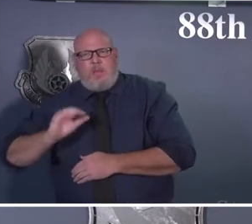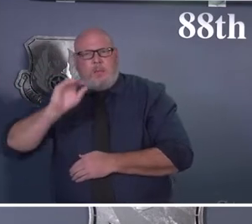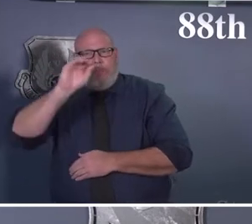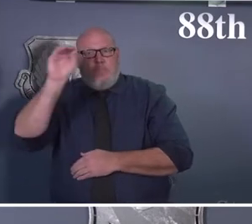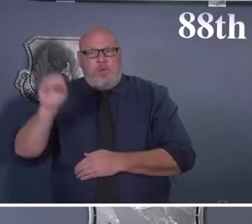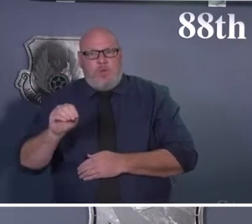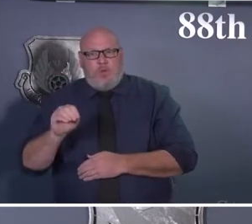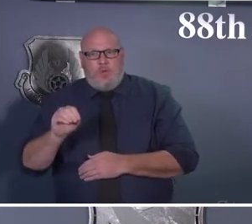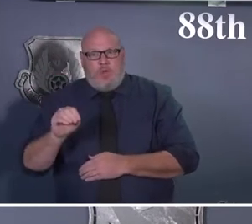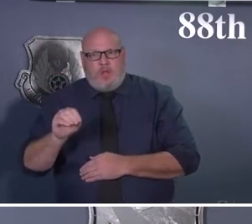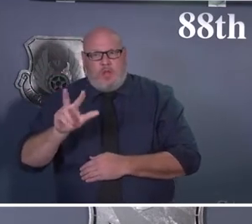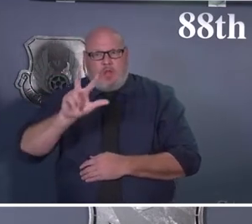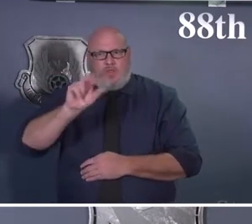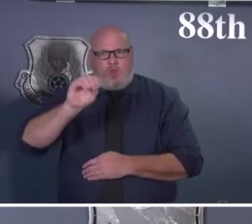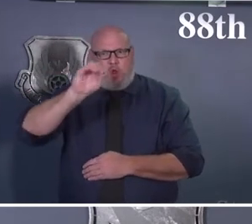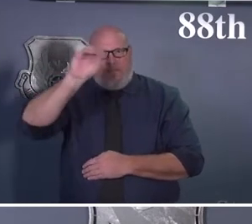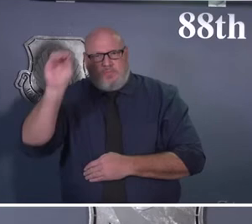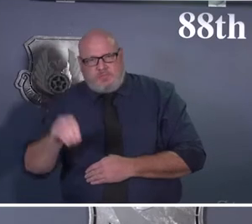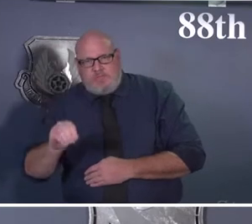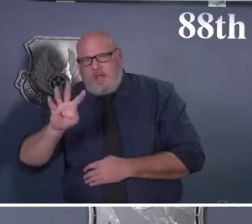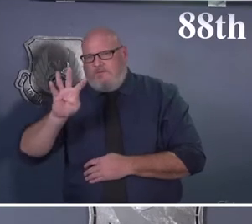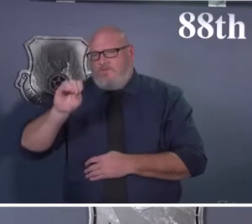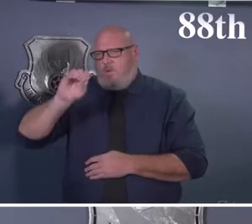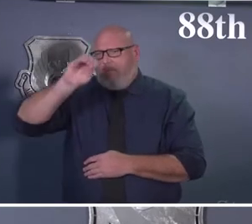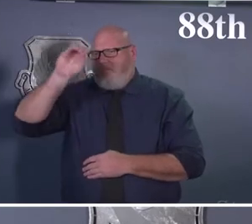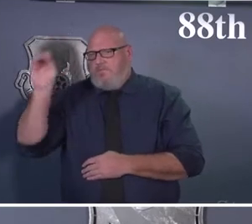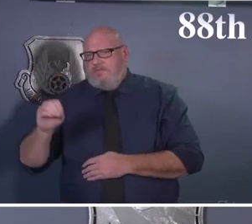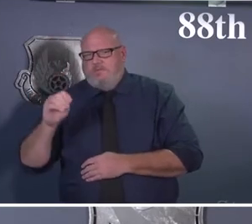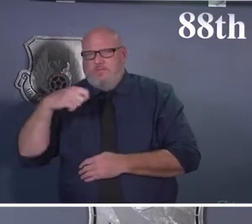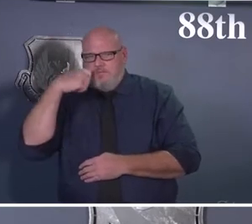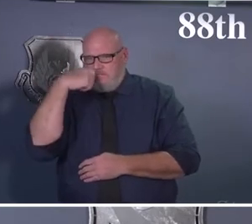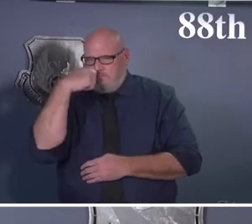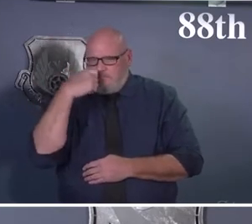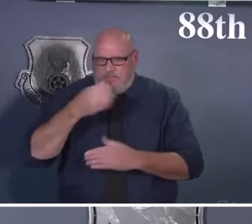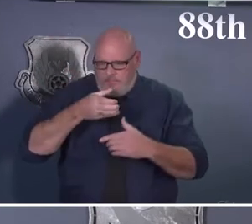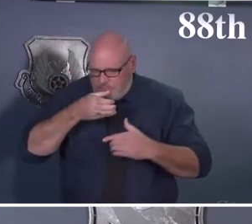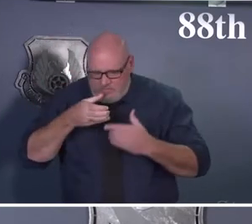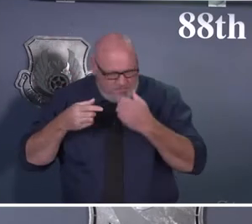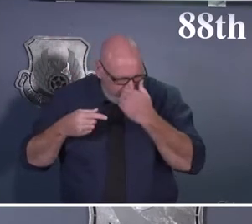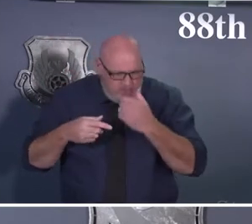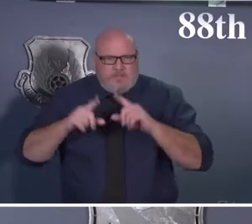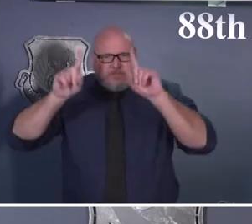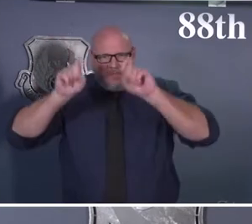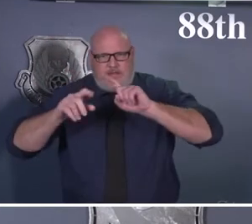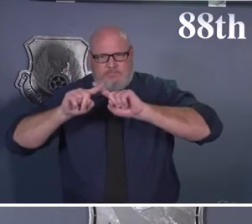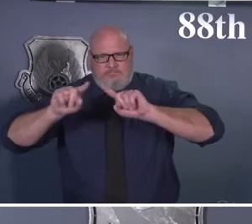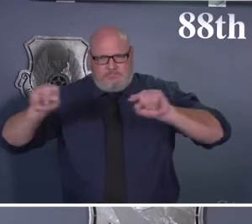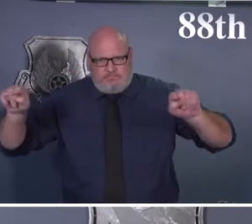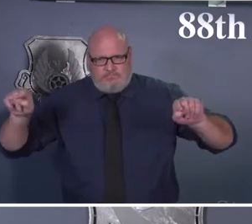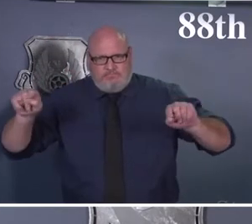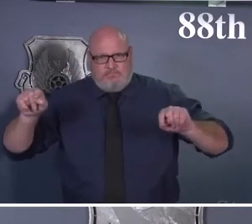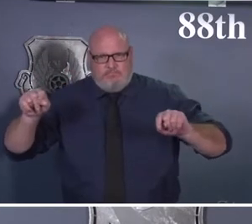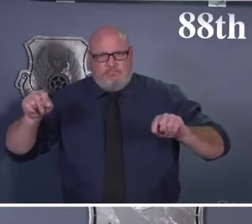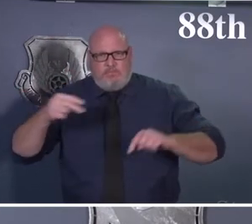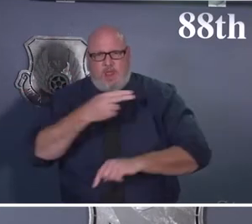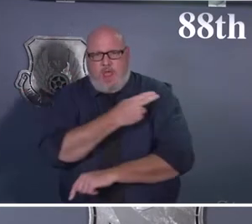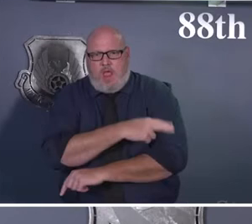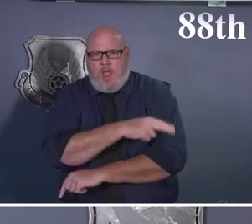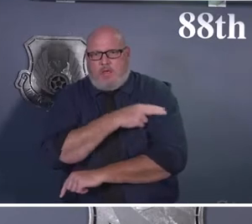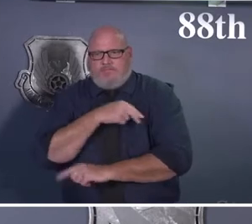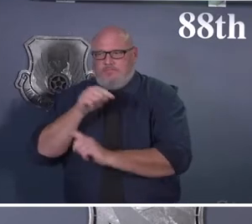30 to 40 percent. Again, significant. But most alarming to me was hospital capacity. We were seeing our hospitals